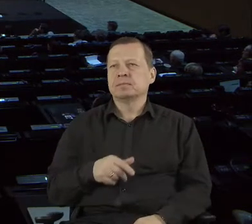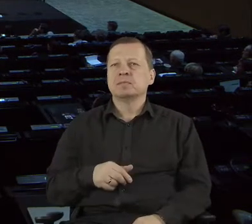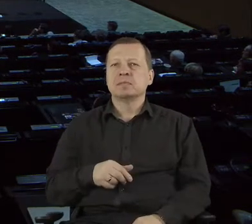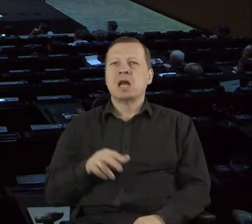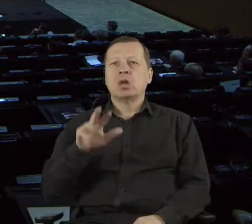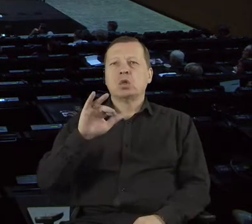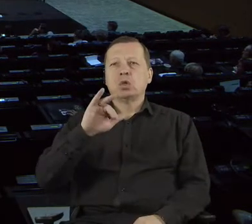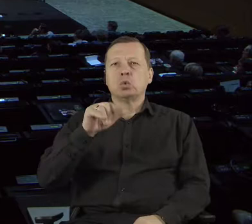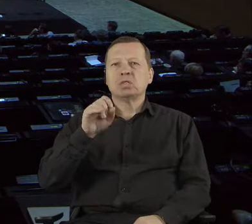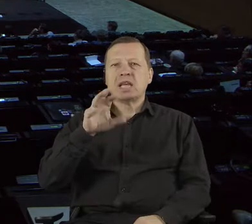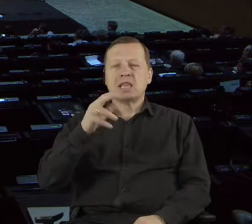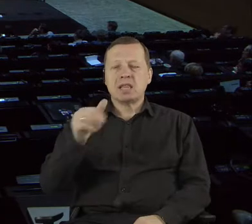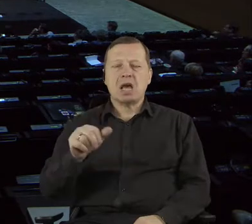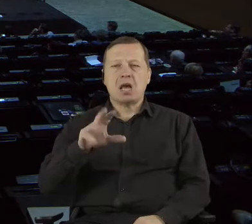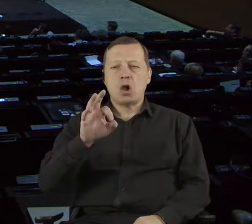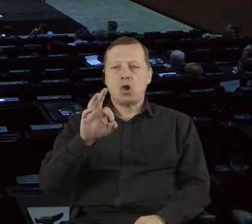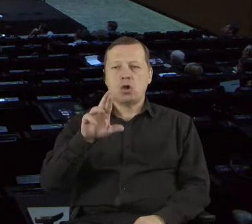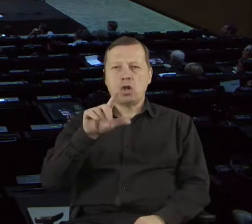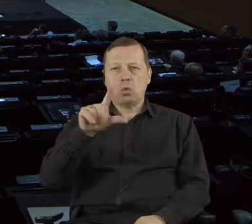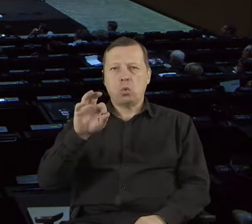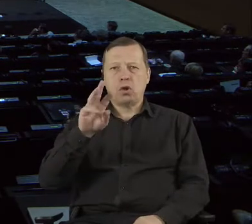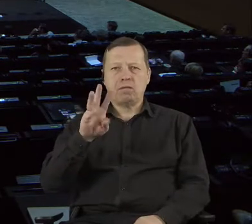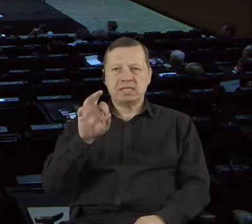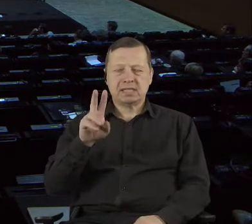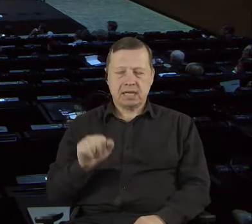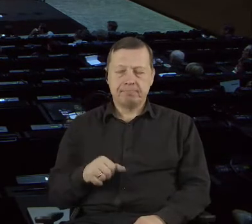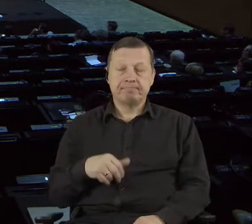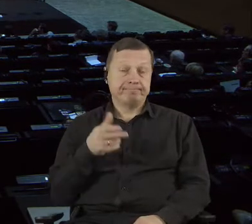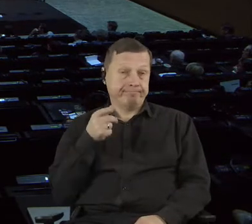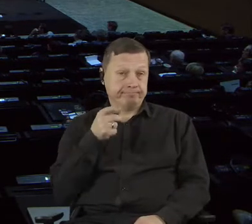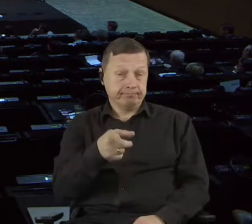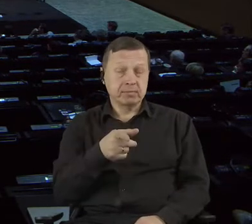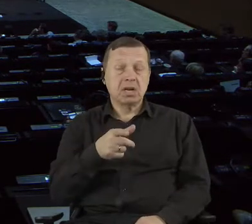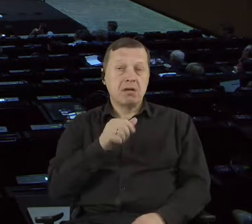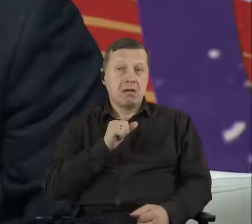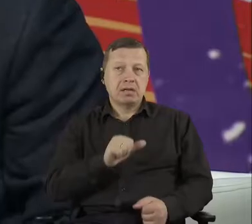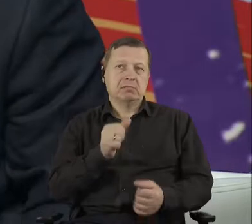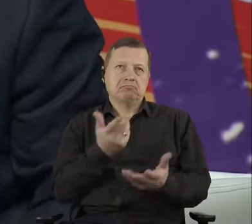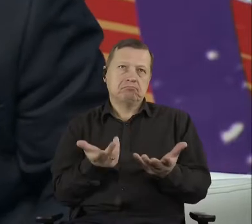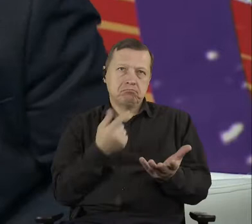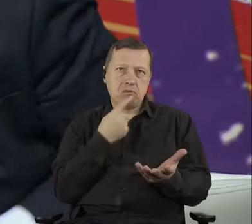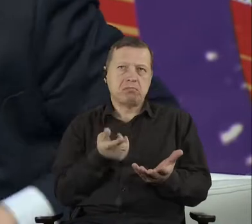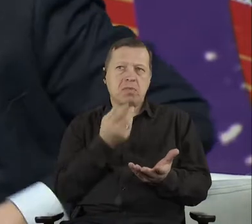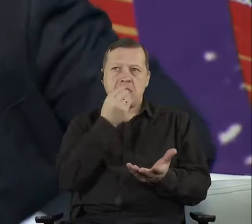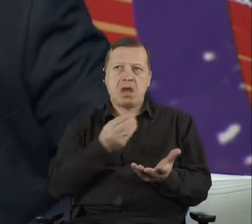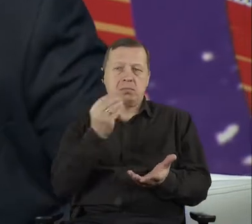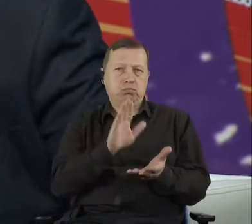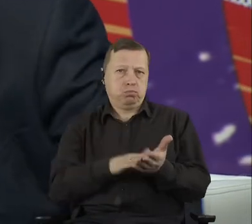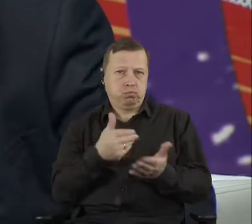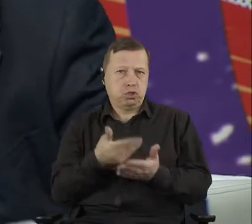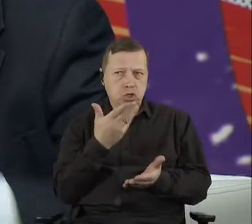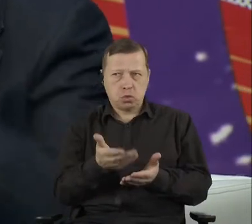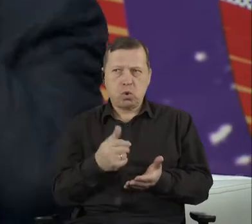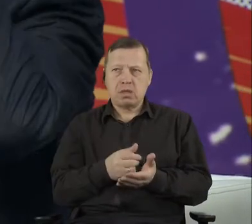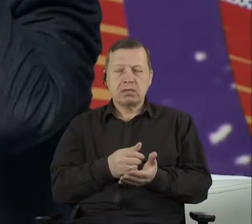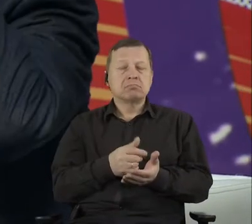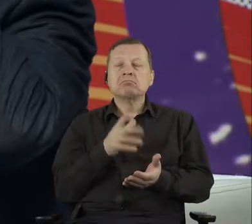you are one of the best and most positive examples of something that, something positive that happened in, in, uh, Polish